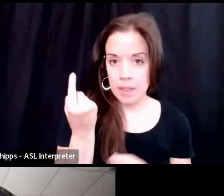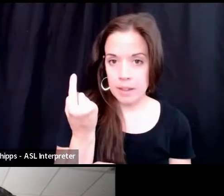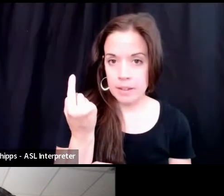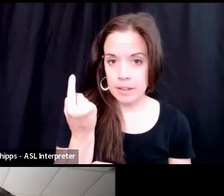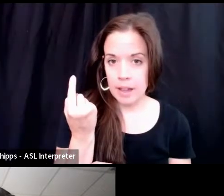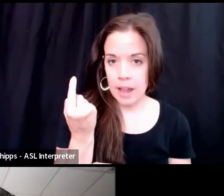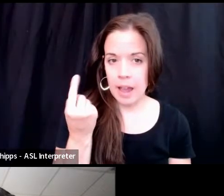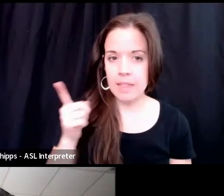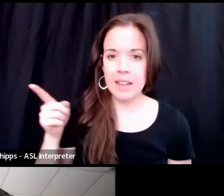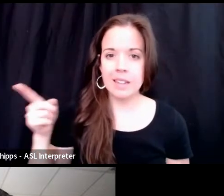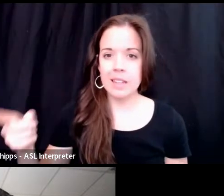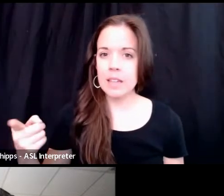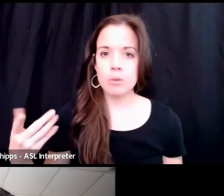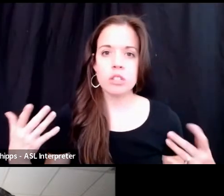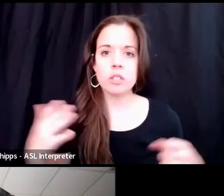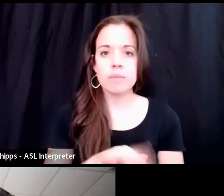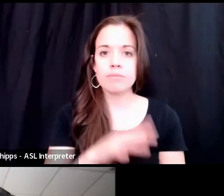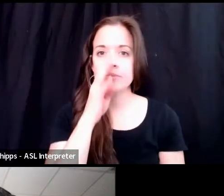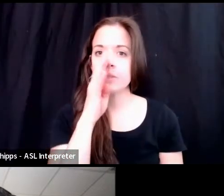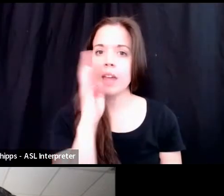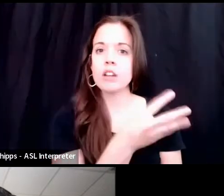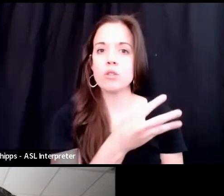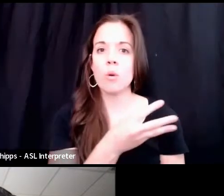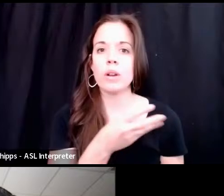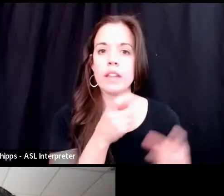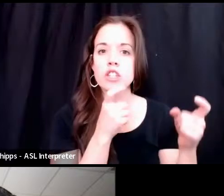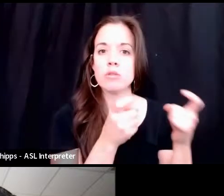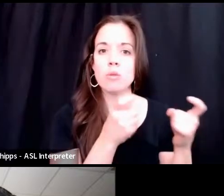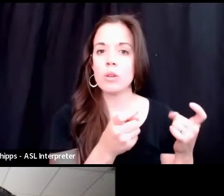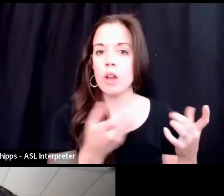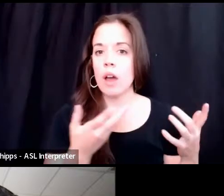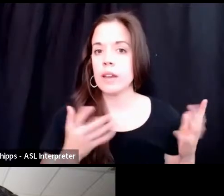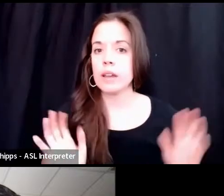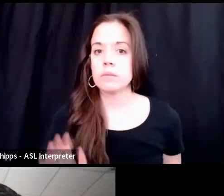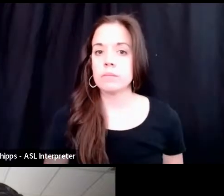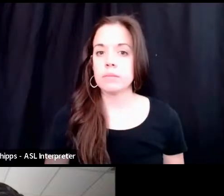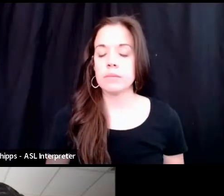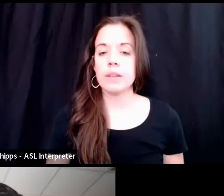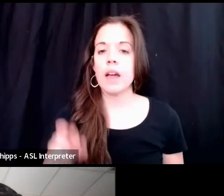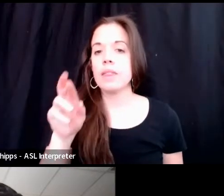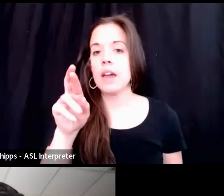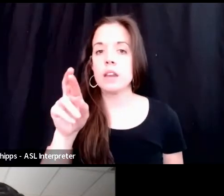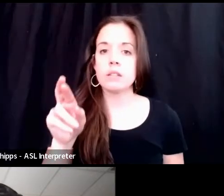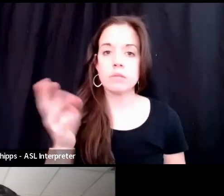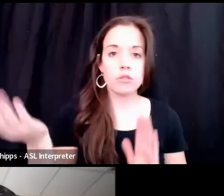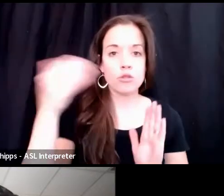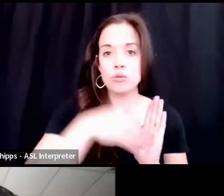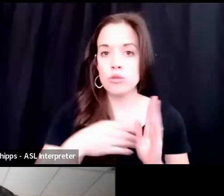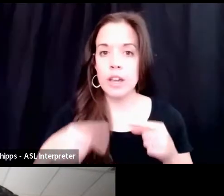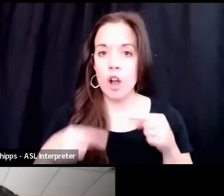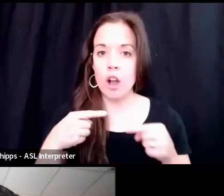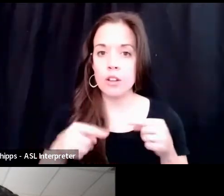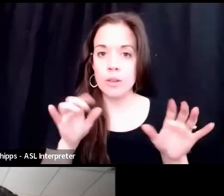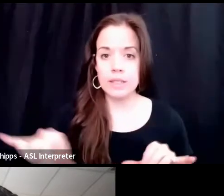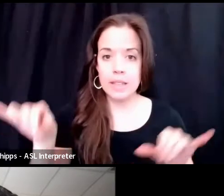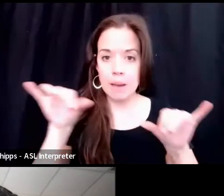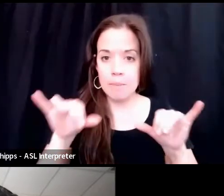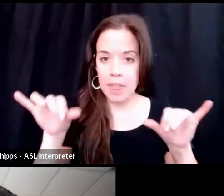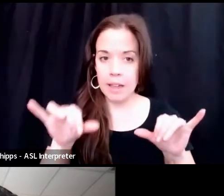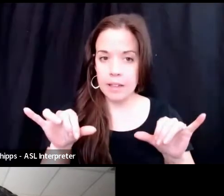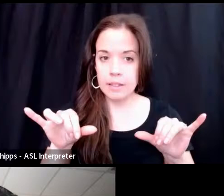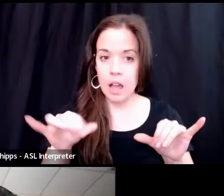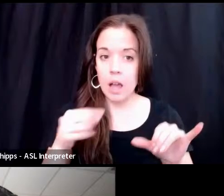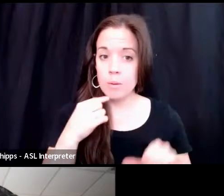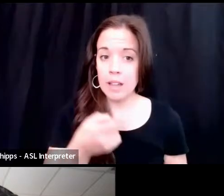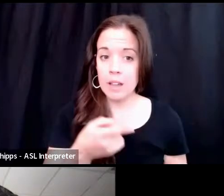completely ignore that she had ruled on it. And then we argue the same thing. And she, I will tell you,